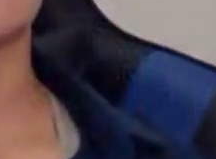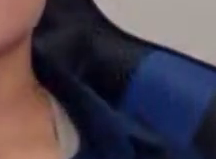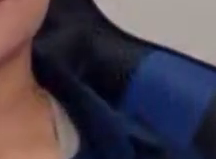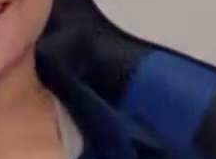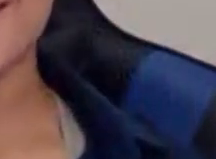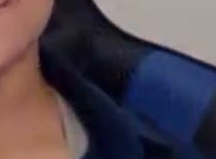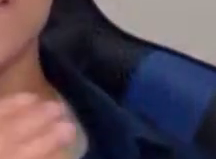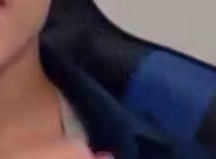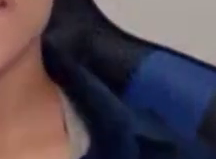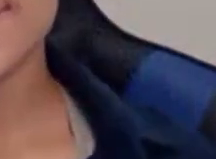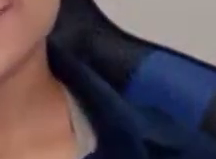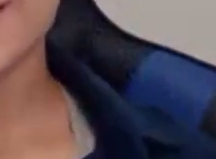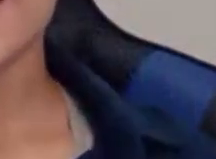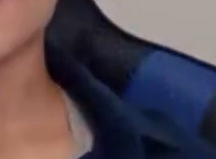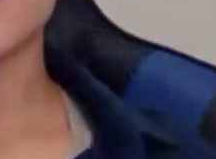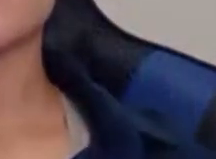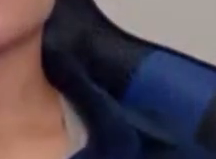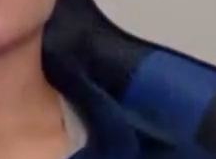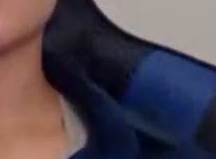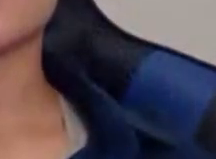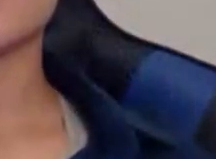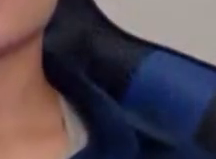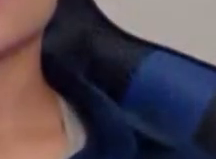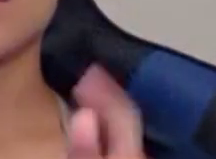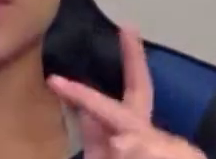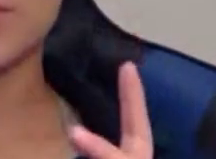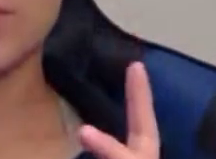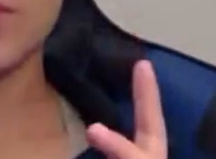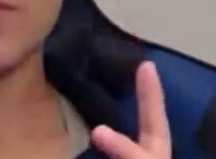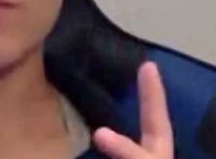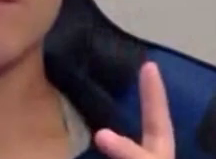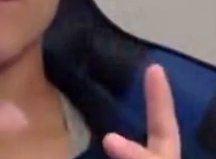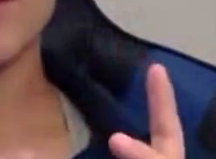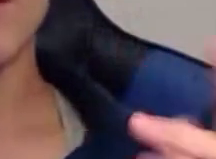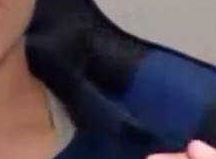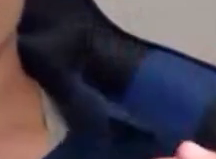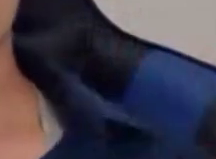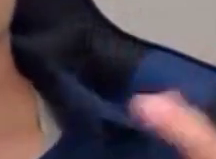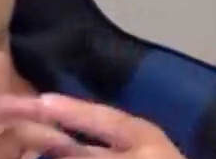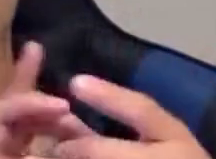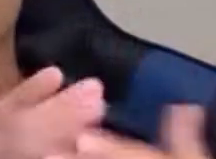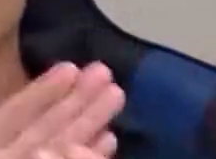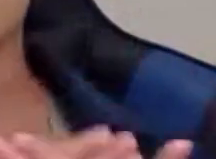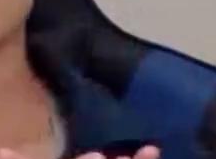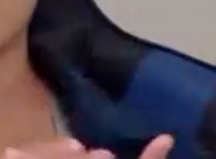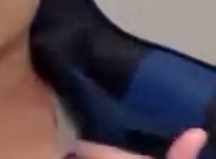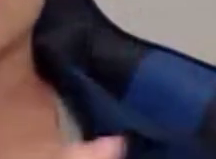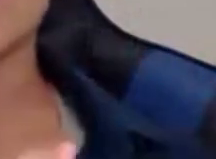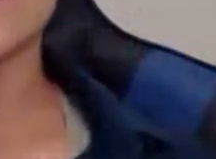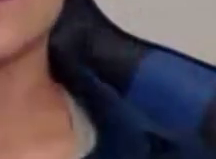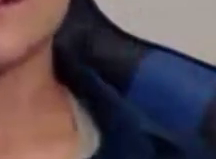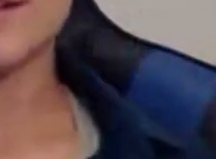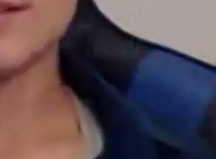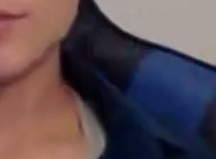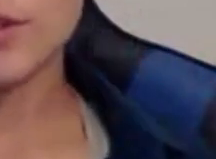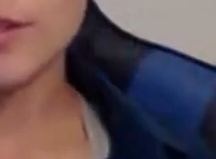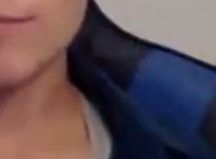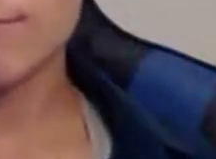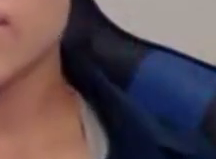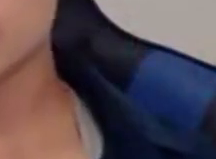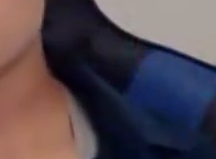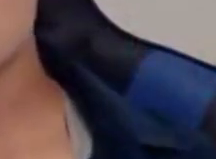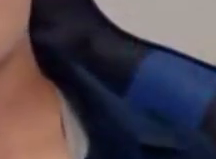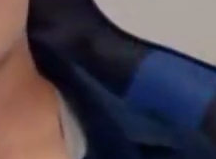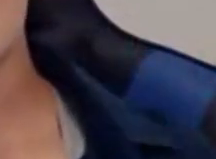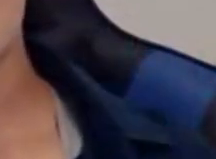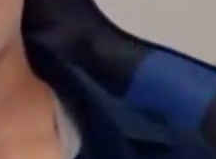this, that folks are resonating with this presentation. I am glad, Orion, that you like the questions. I do hope that you get to get